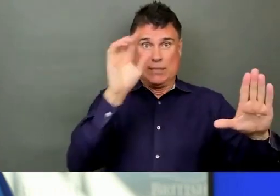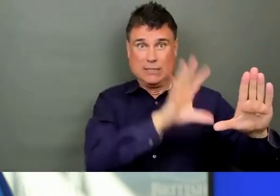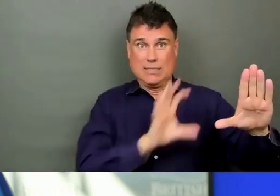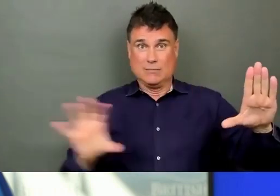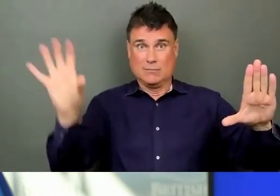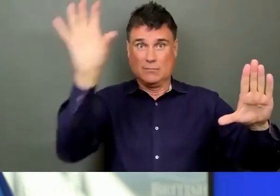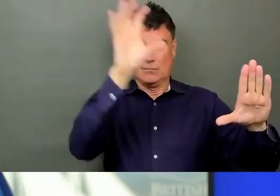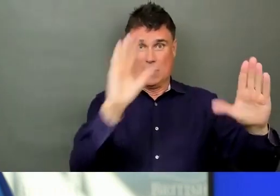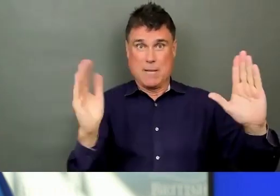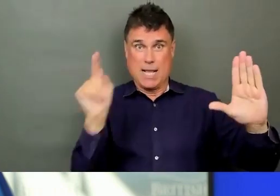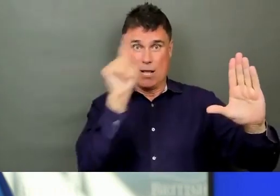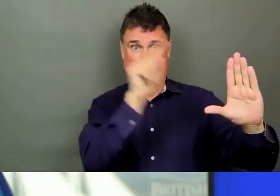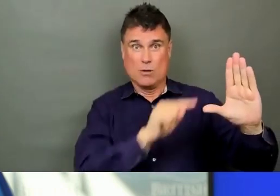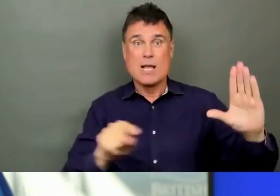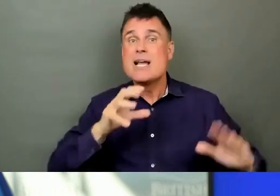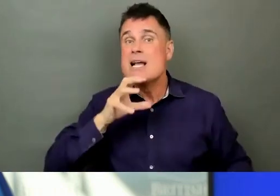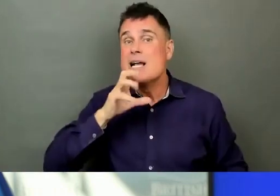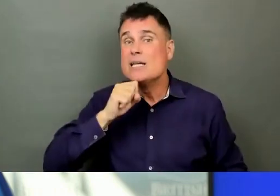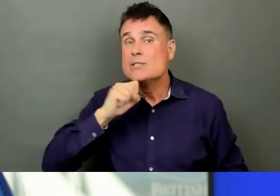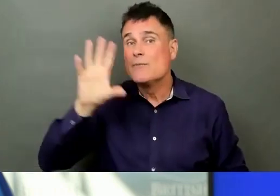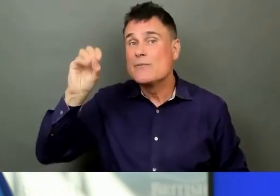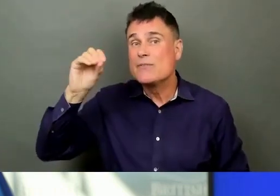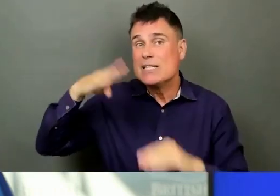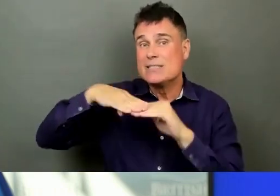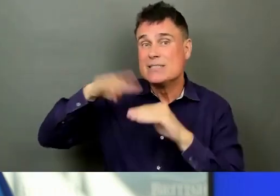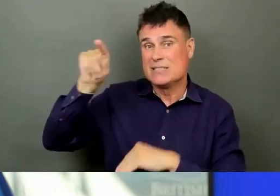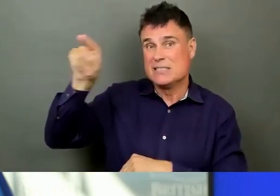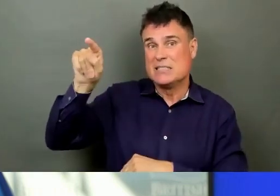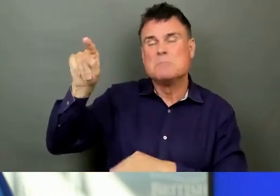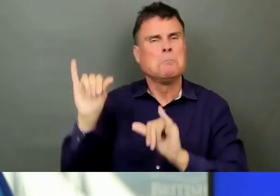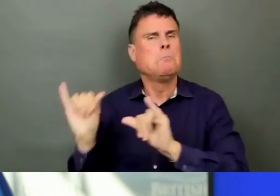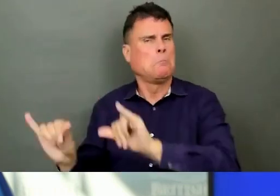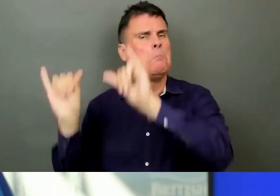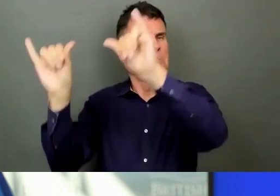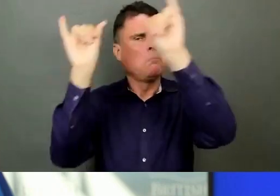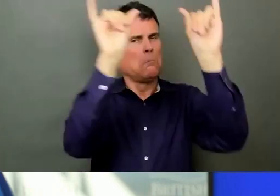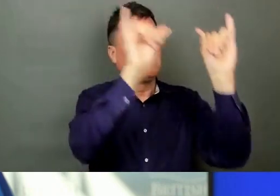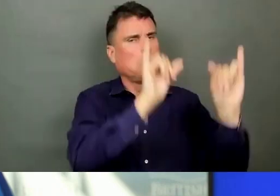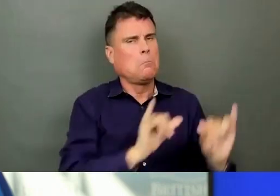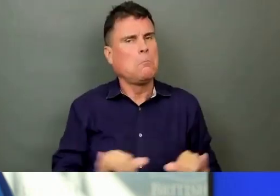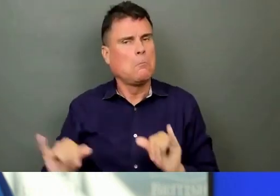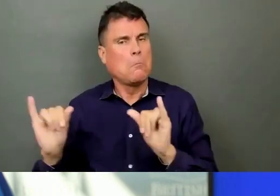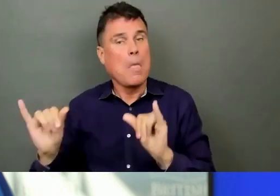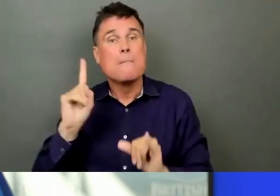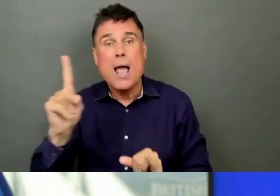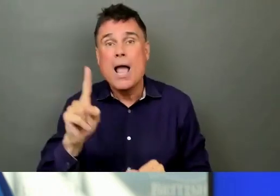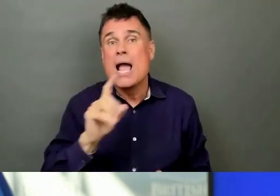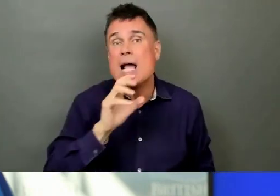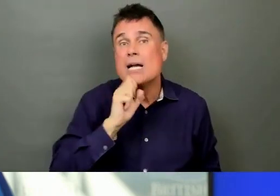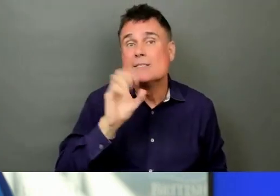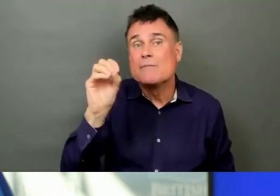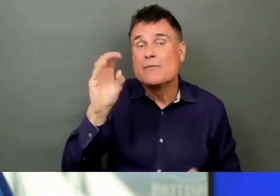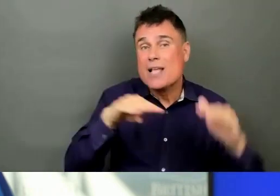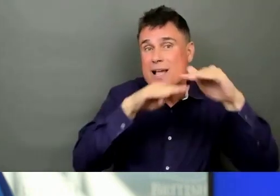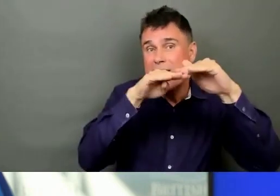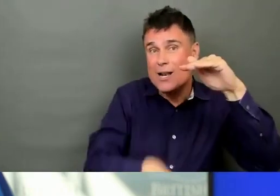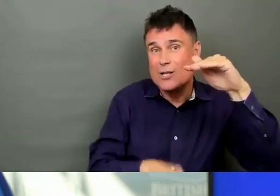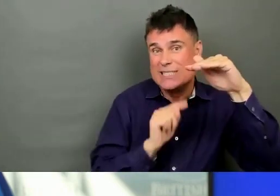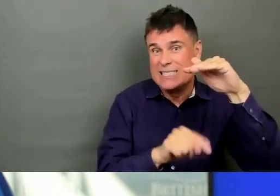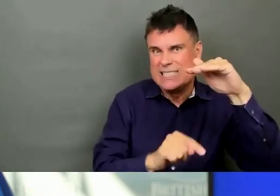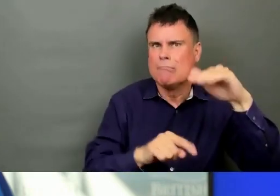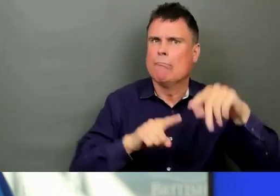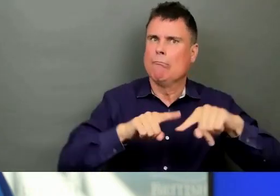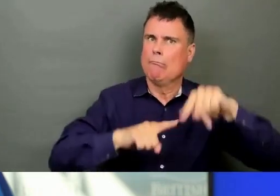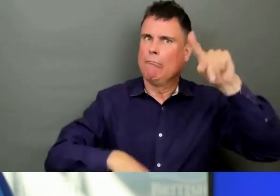there's a significant difference between the number of people immunized in Vancouver Coastal, Fraser, and Vancouver Island Health, than in